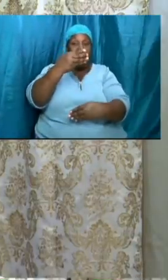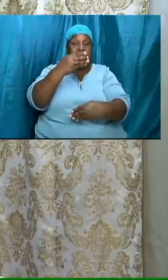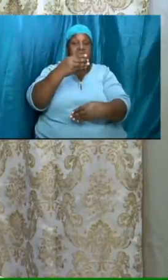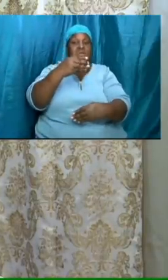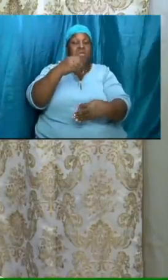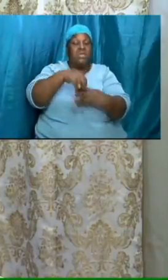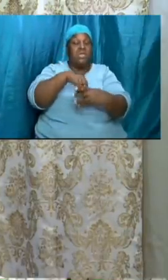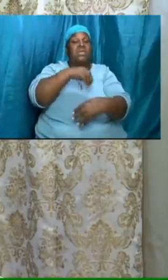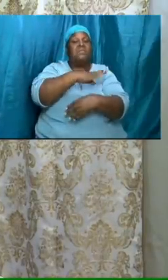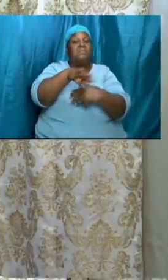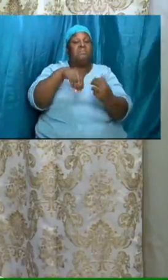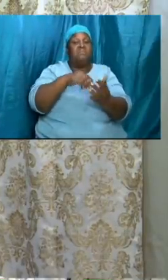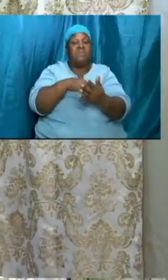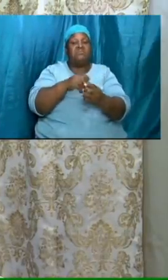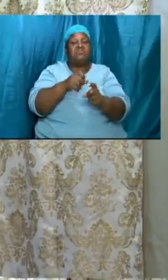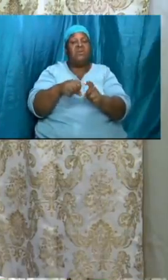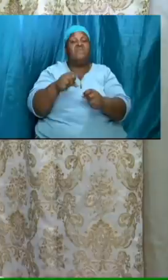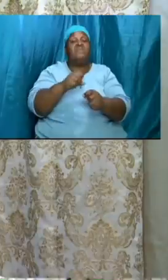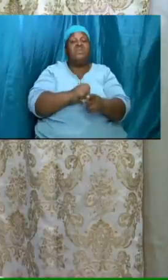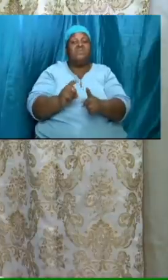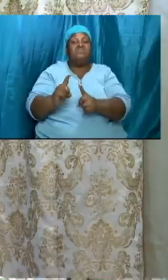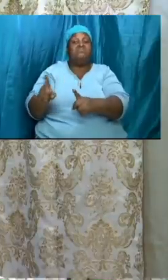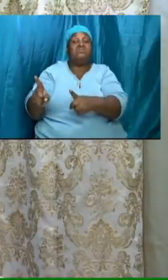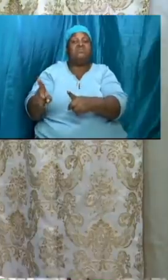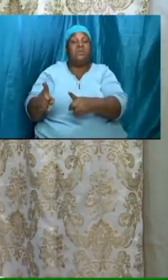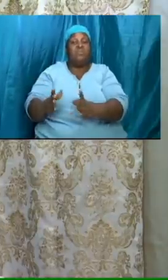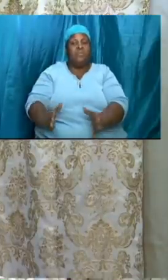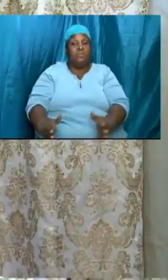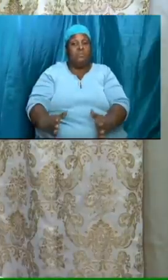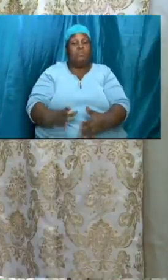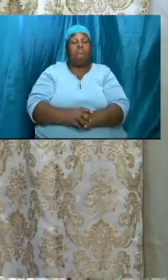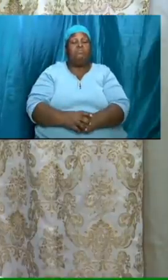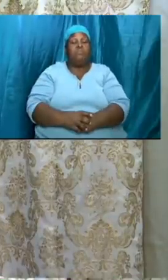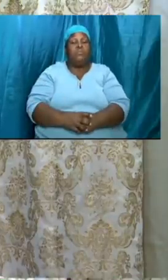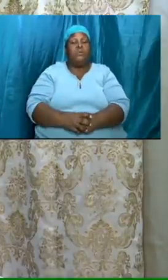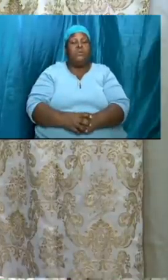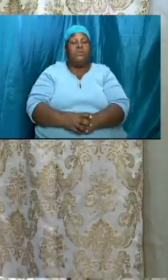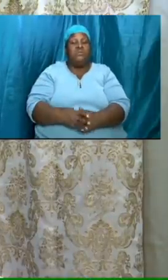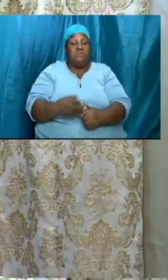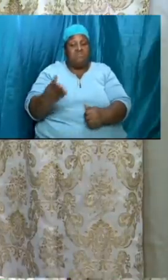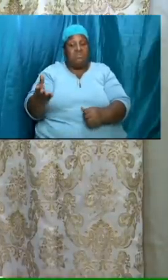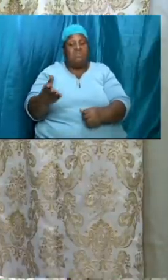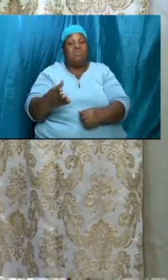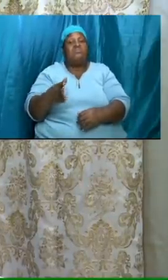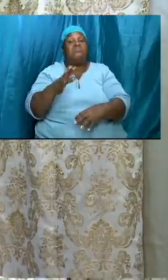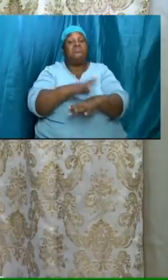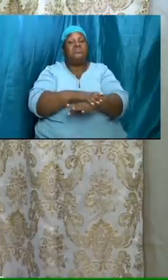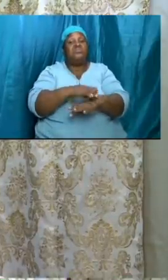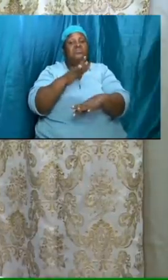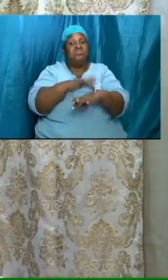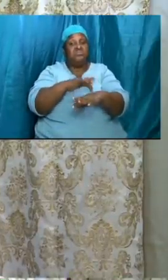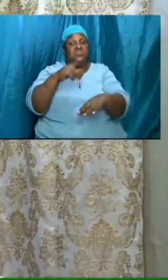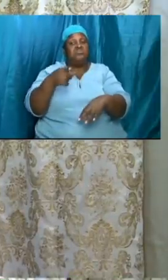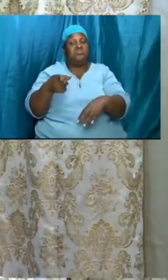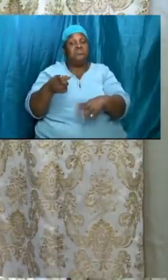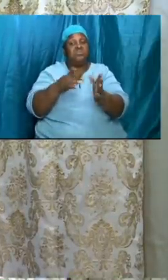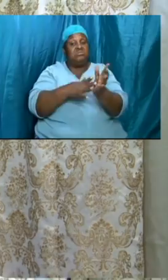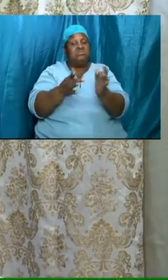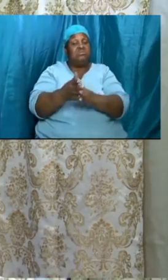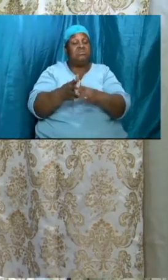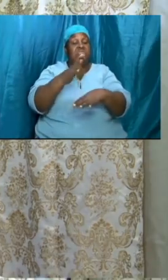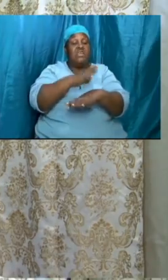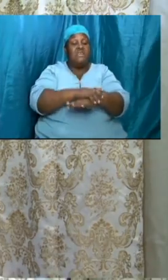disciples yes they could touch him they could feel him they could see him